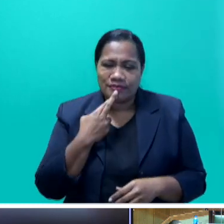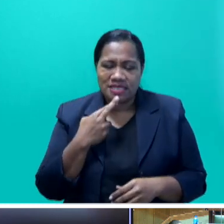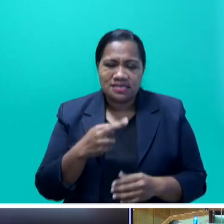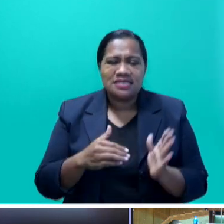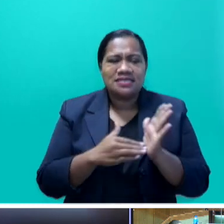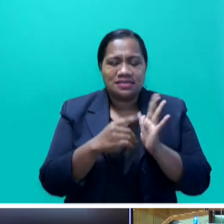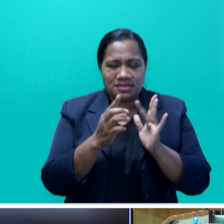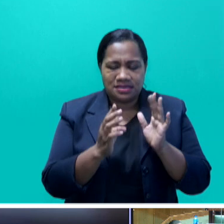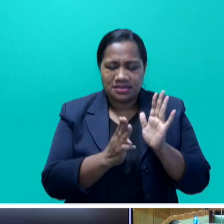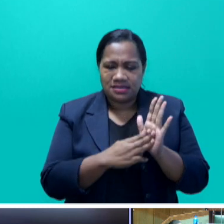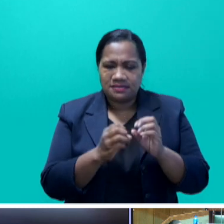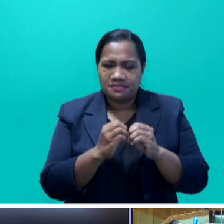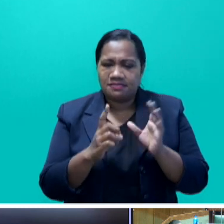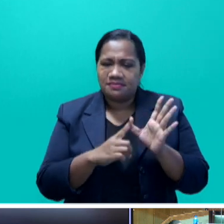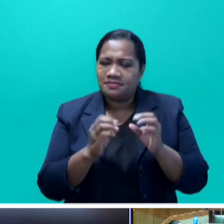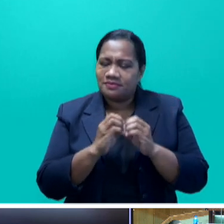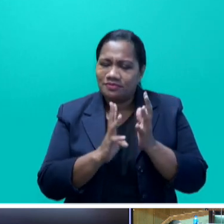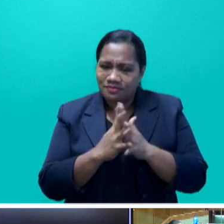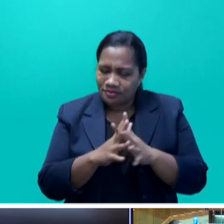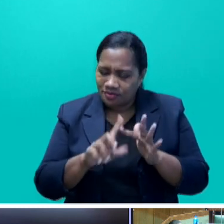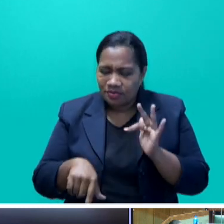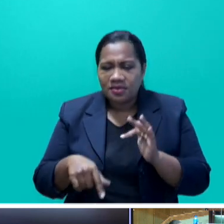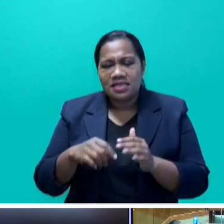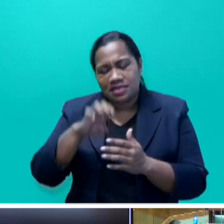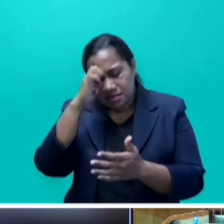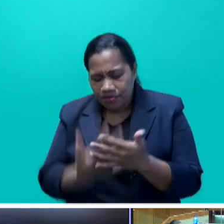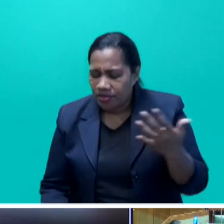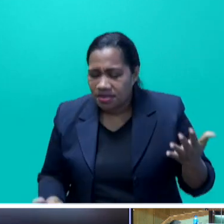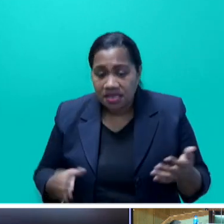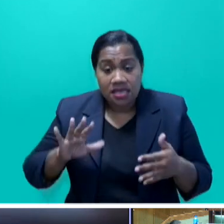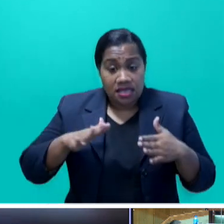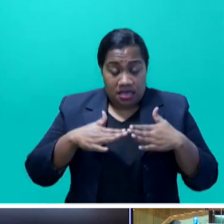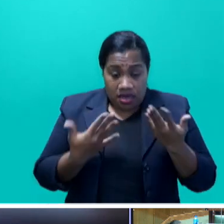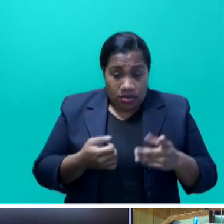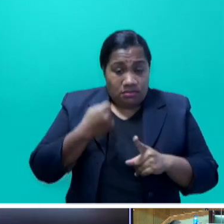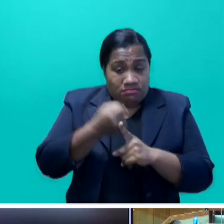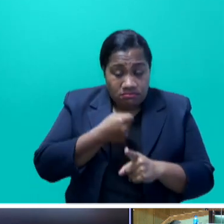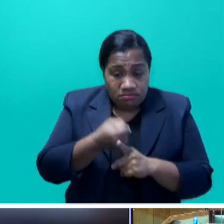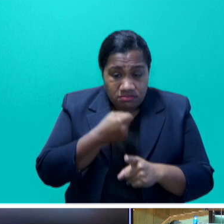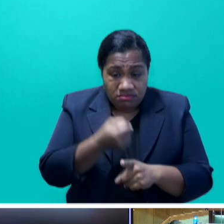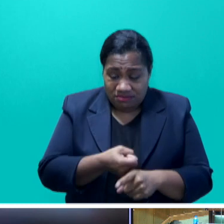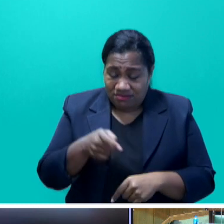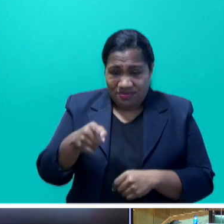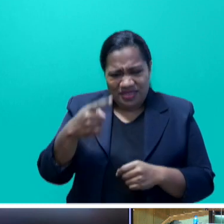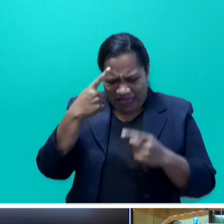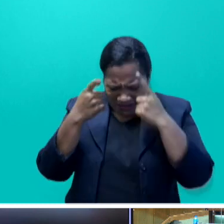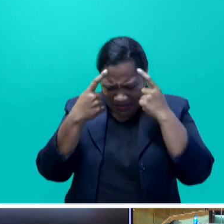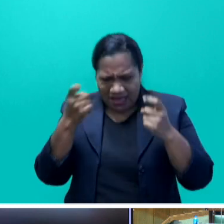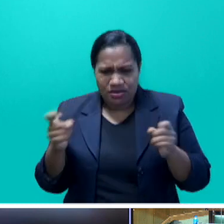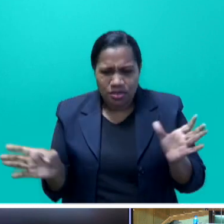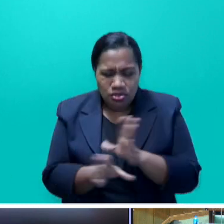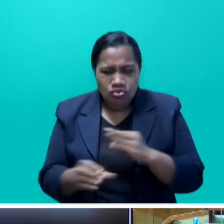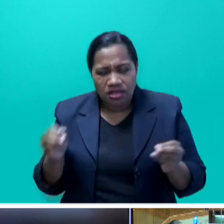Now, instead of advocating these lunatic ideas that would destroy the Fijian dollar, she's run back